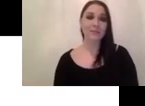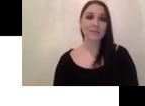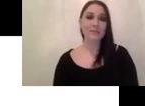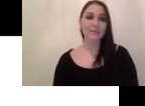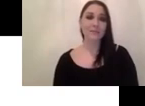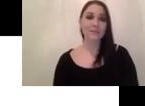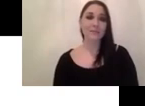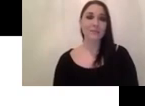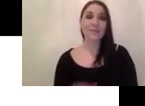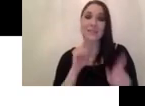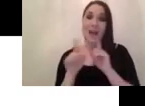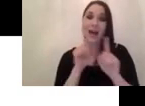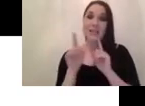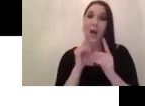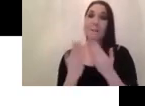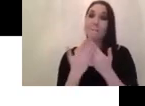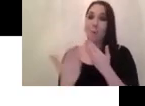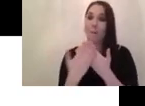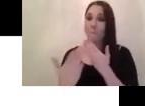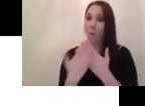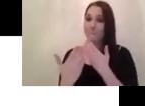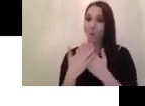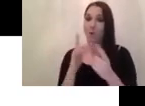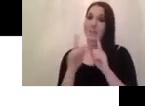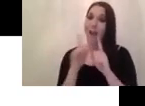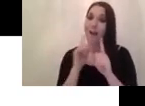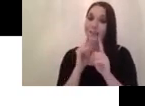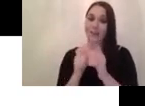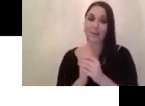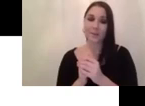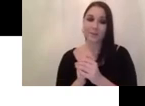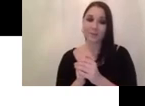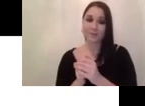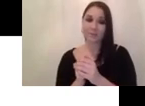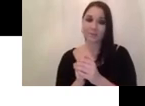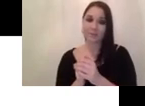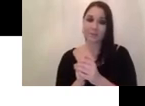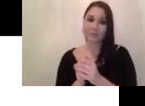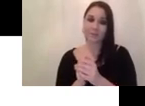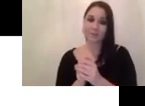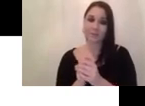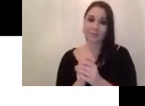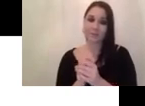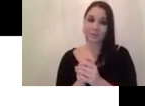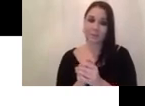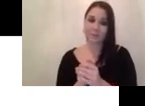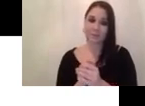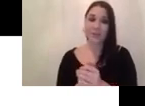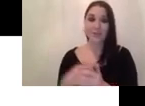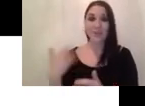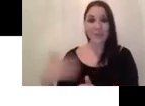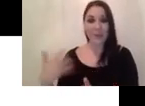we keep getting more data coming back um and leaving all of them is impossible and very expensive